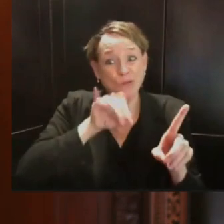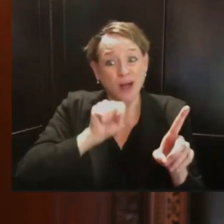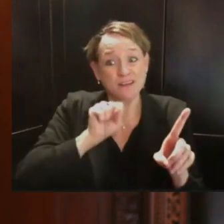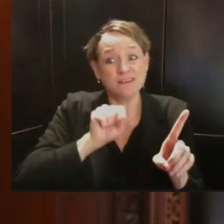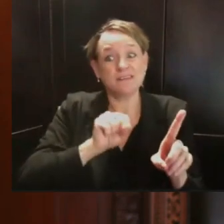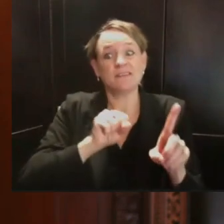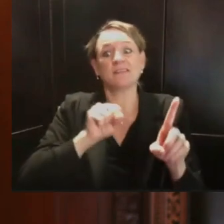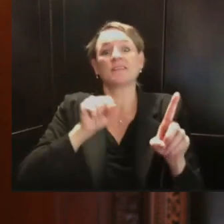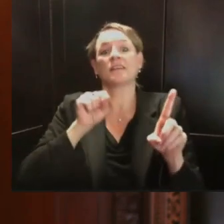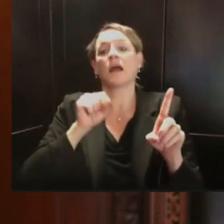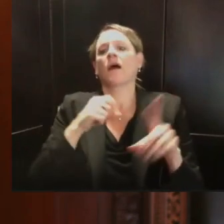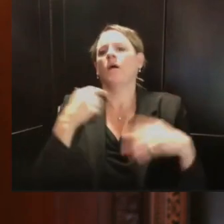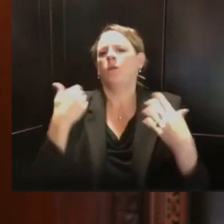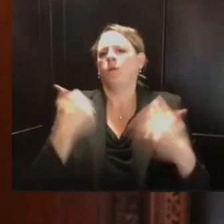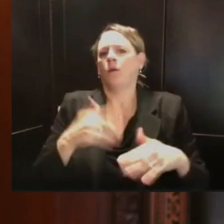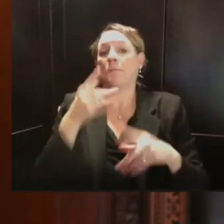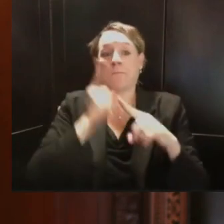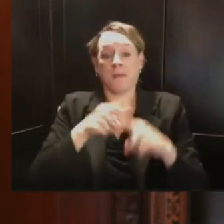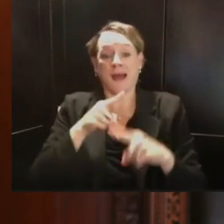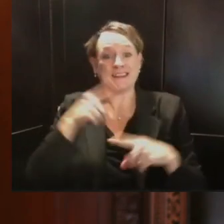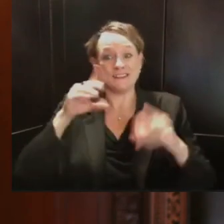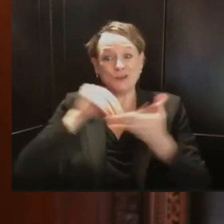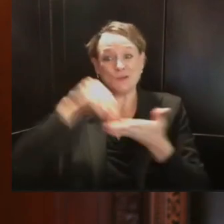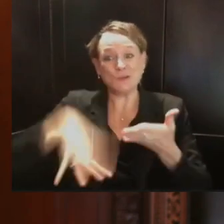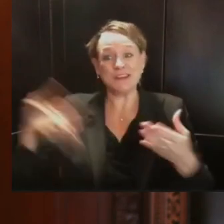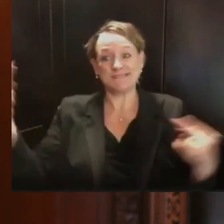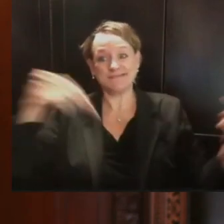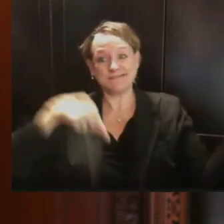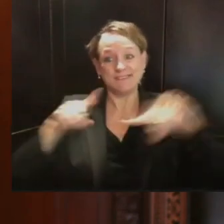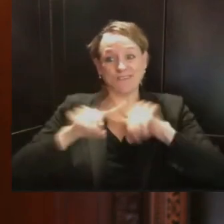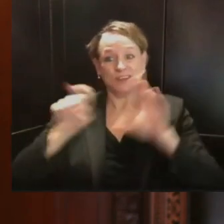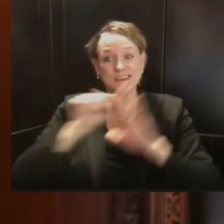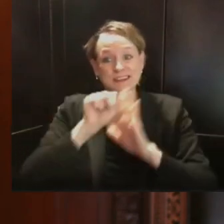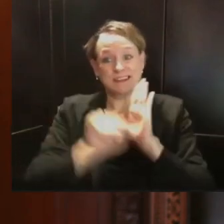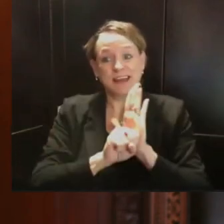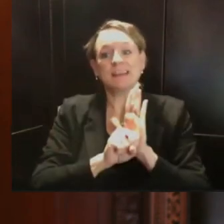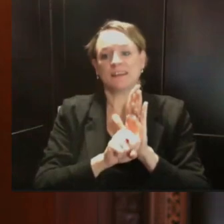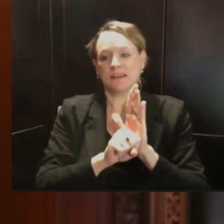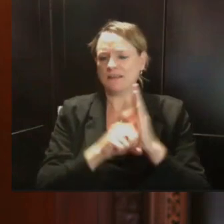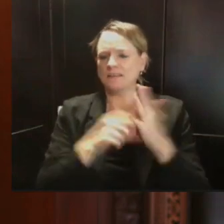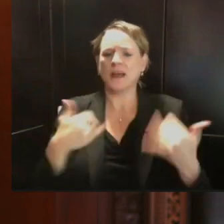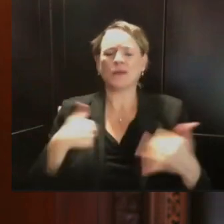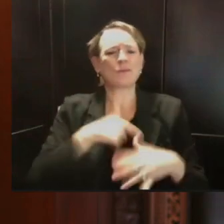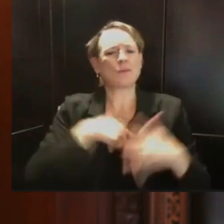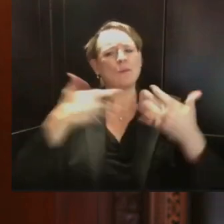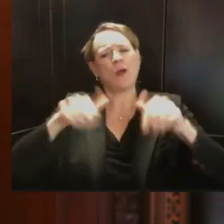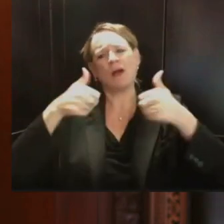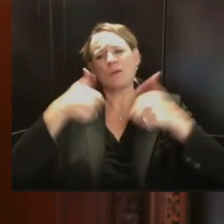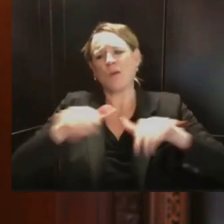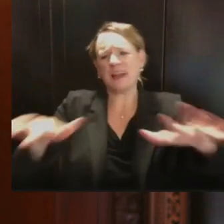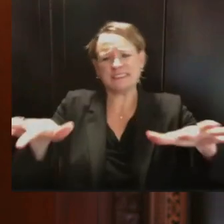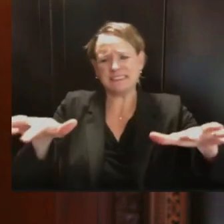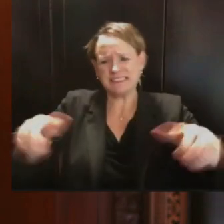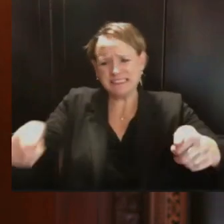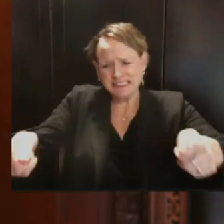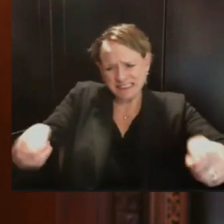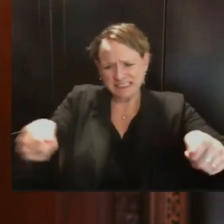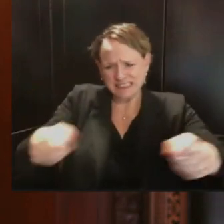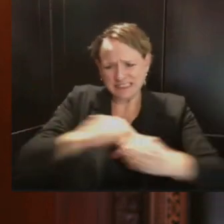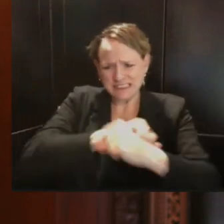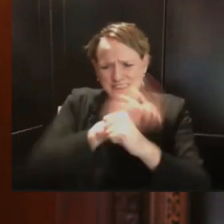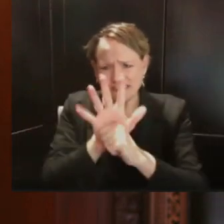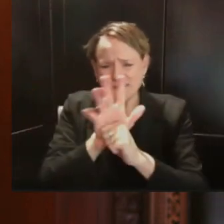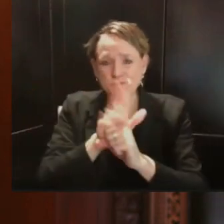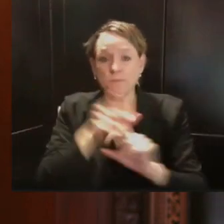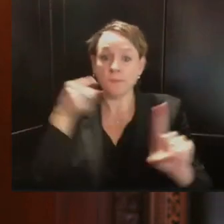control, not only to protect our campus communities, but for the health and safety of Wisconsinites in every